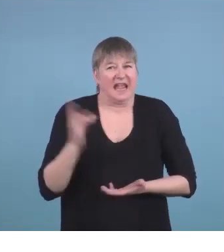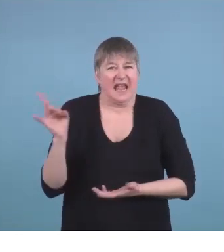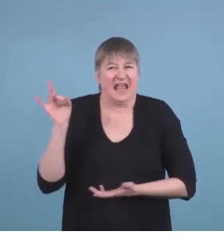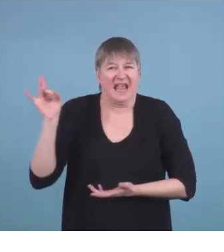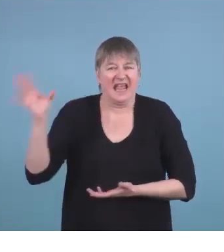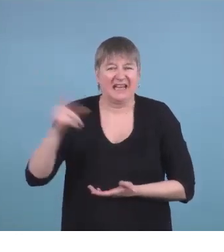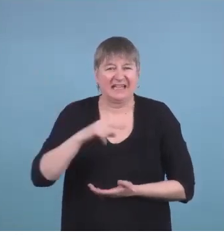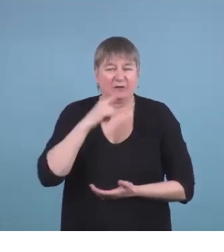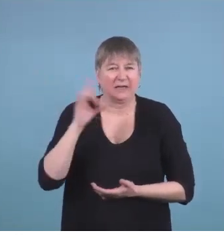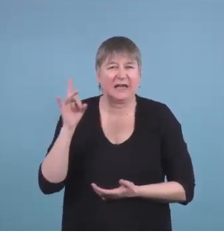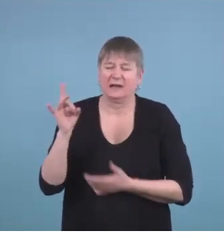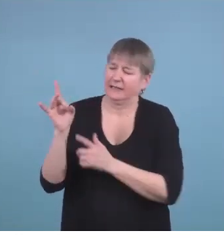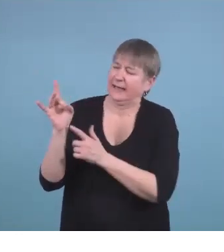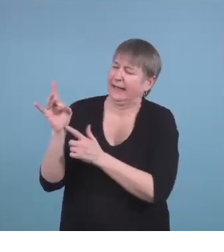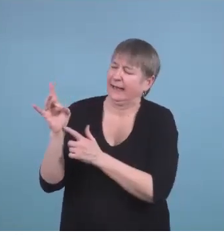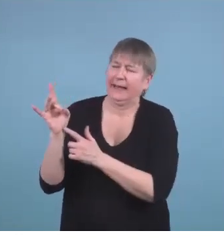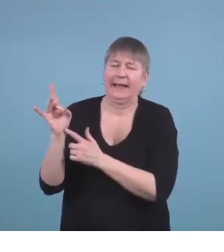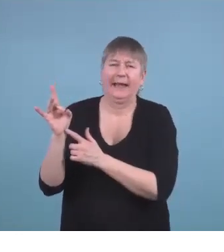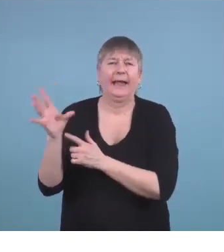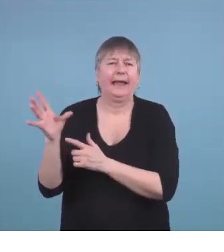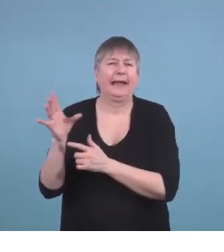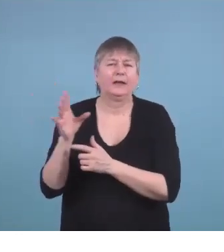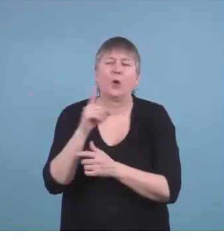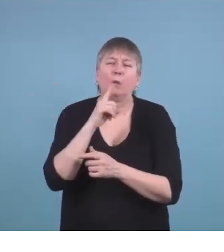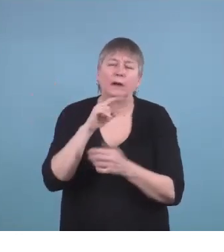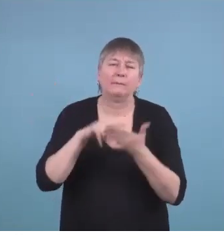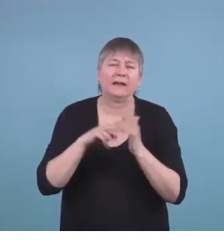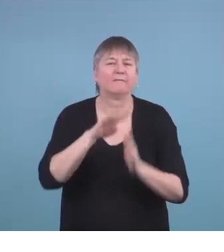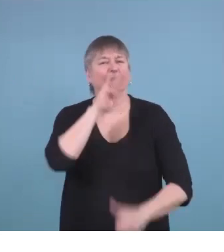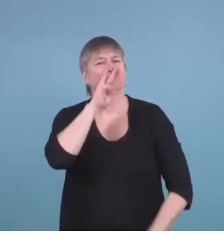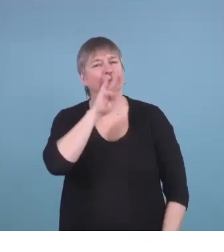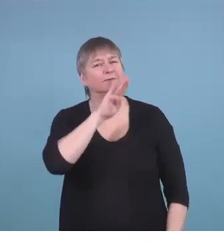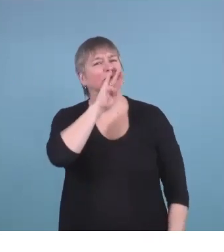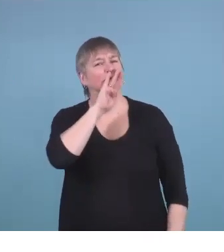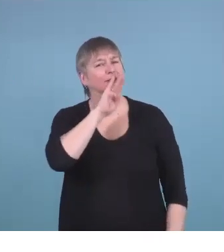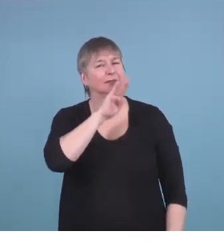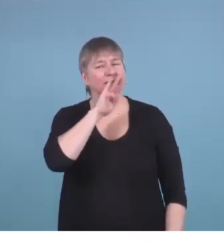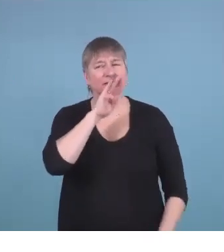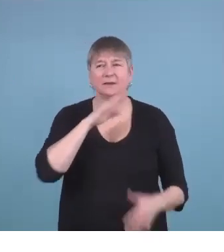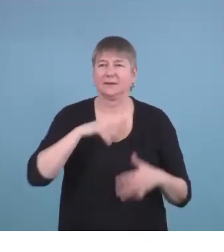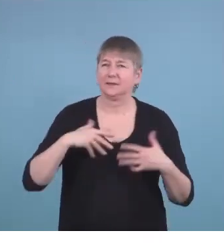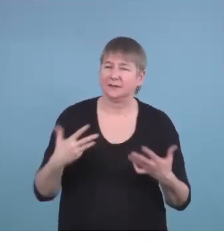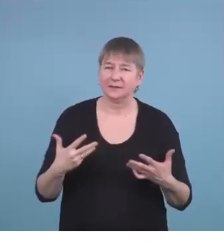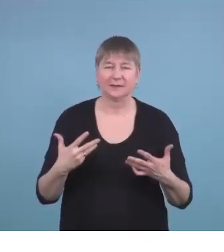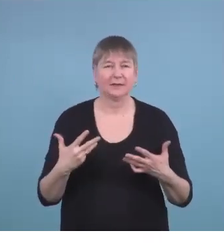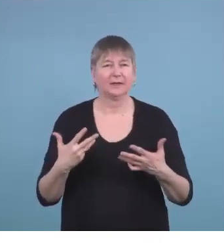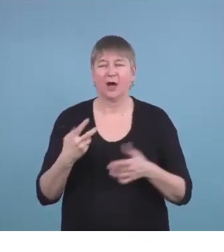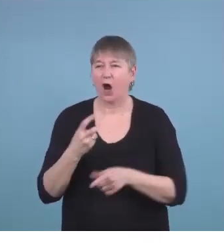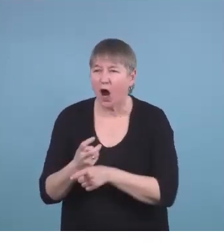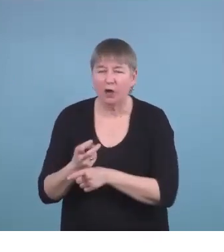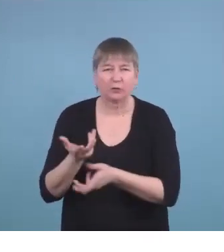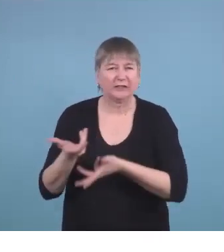and it's not a hatred it's just a frustration right it's a it's just so hard to interact with